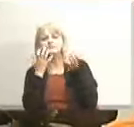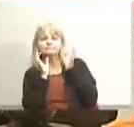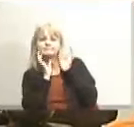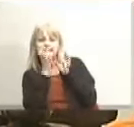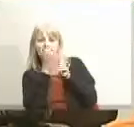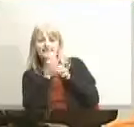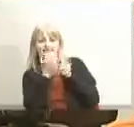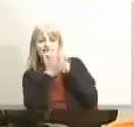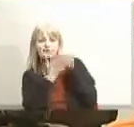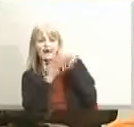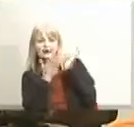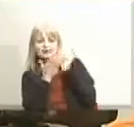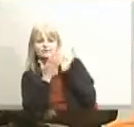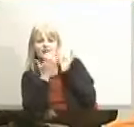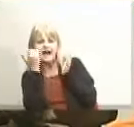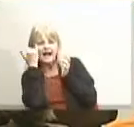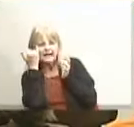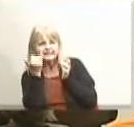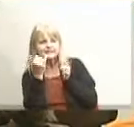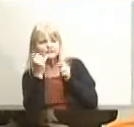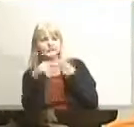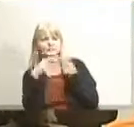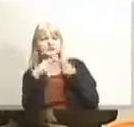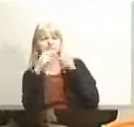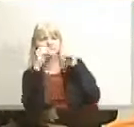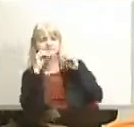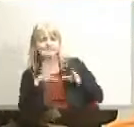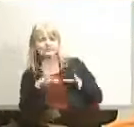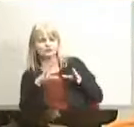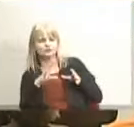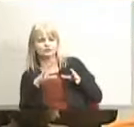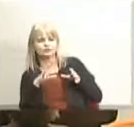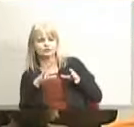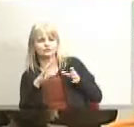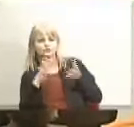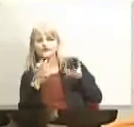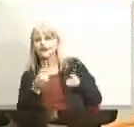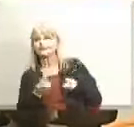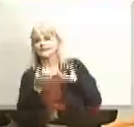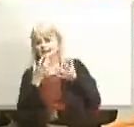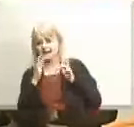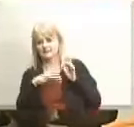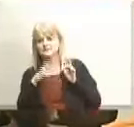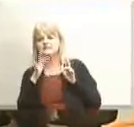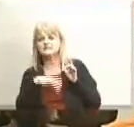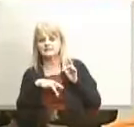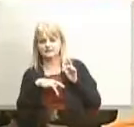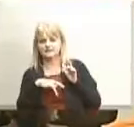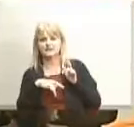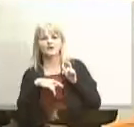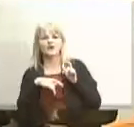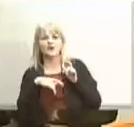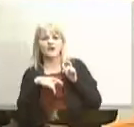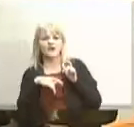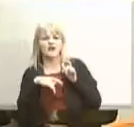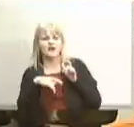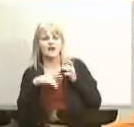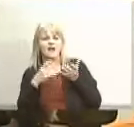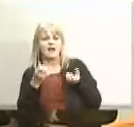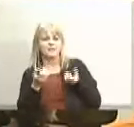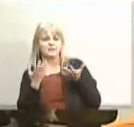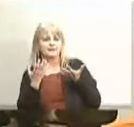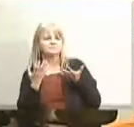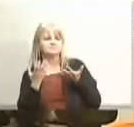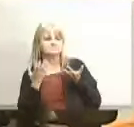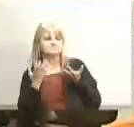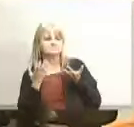around the district in the past couple years and then um dr razer's already started uh giving me